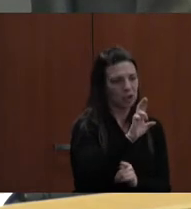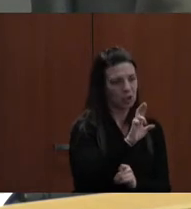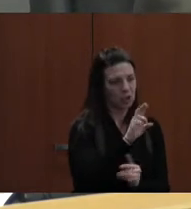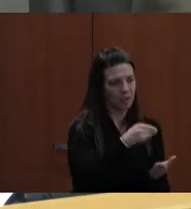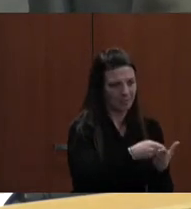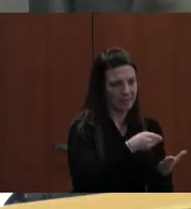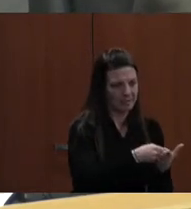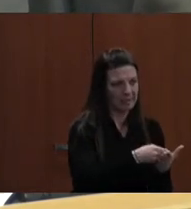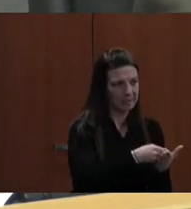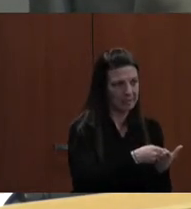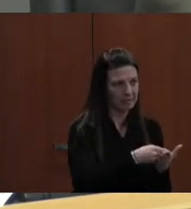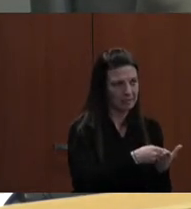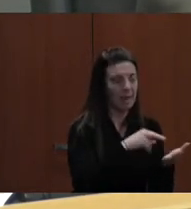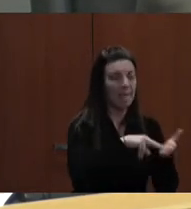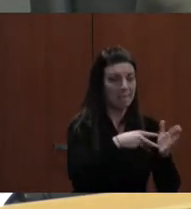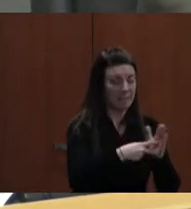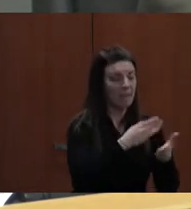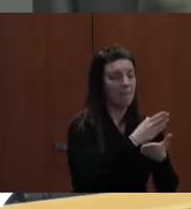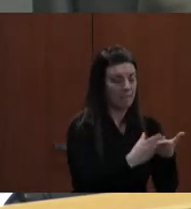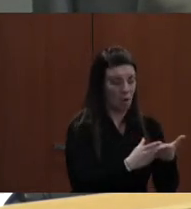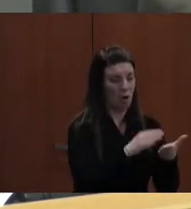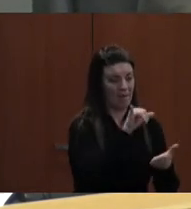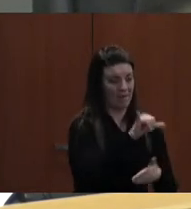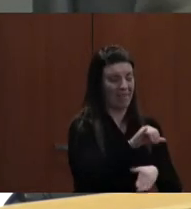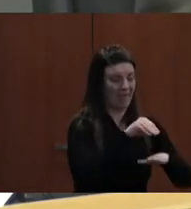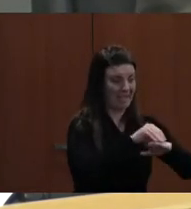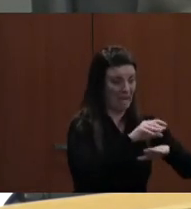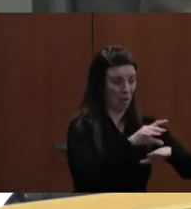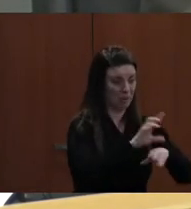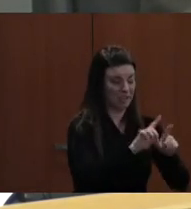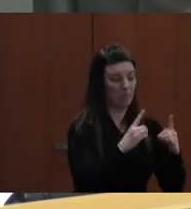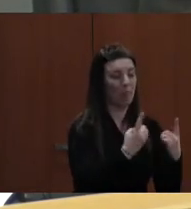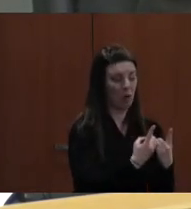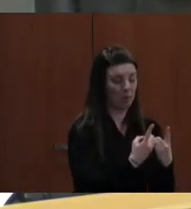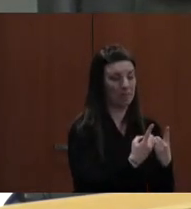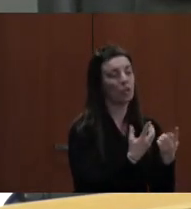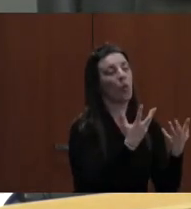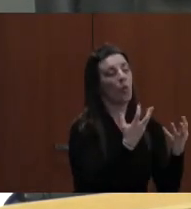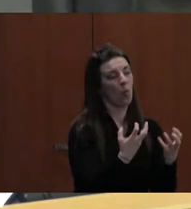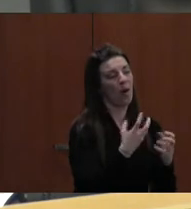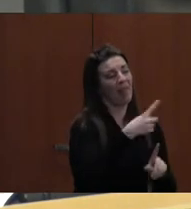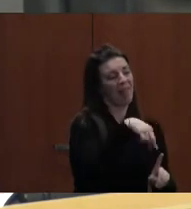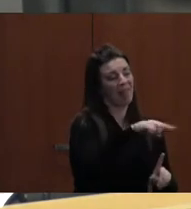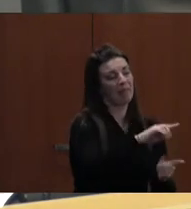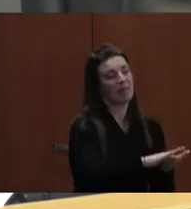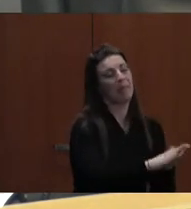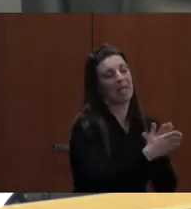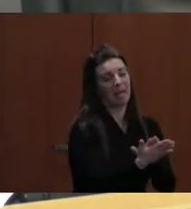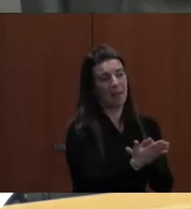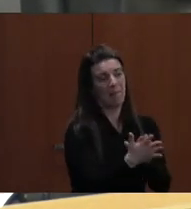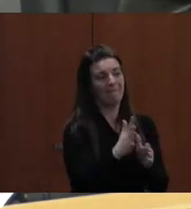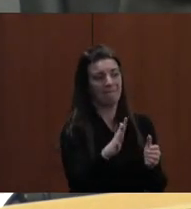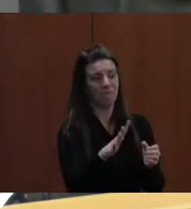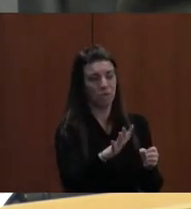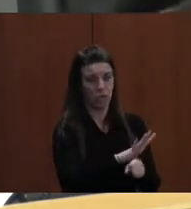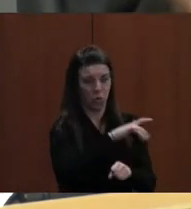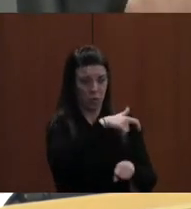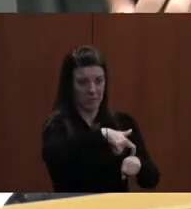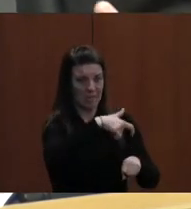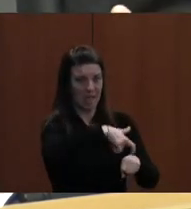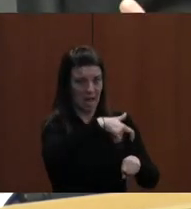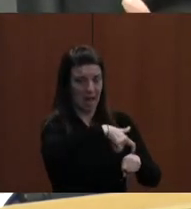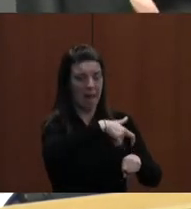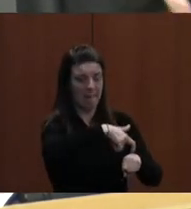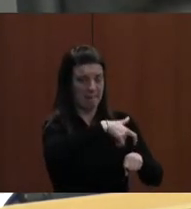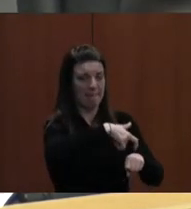So part of the counseling department's request has been to make those more full-time, transfer those positions into the general fund so we can count on